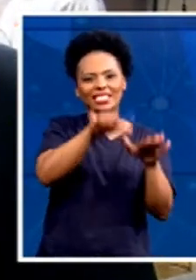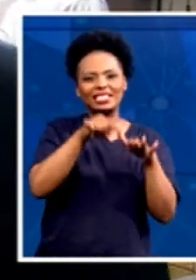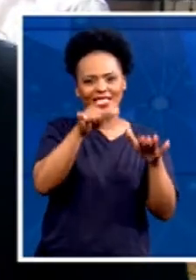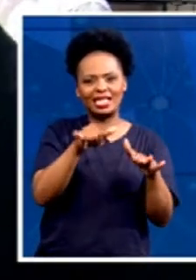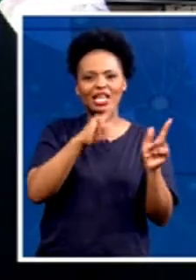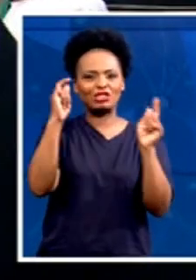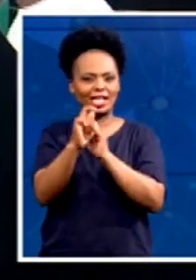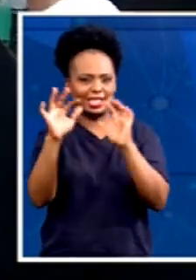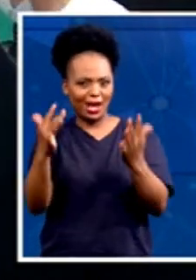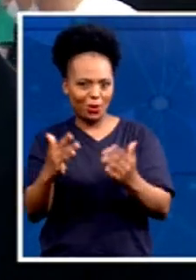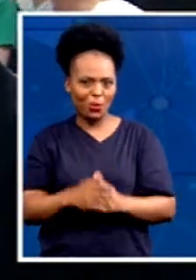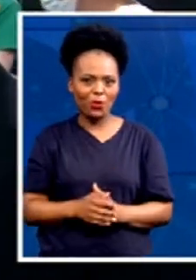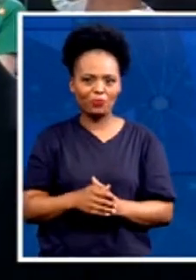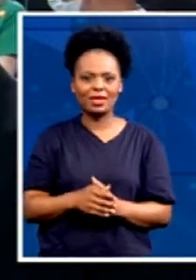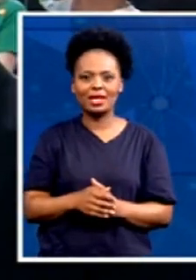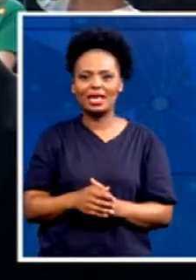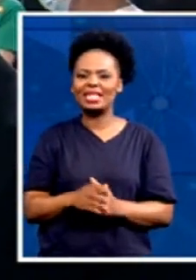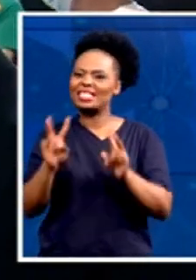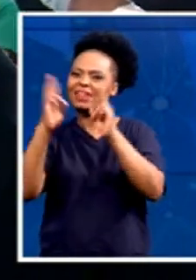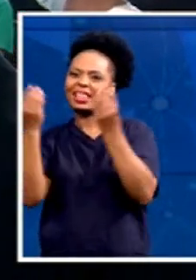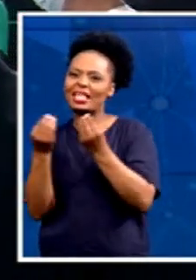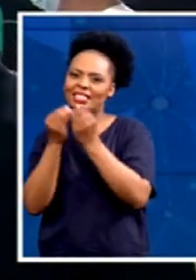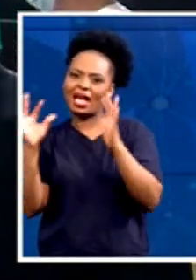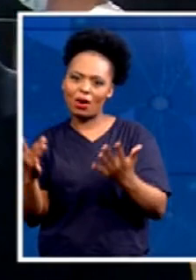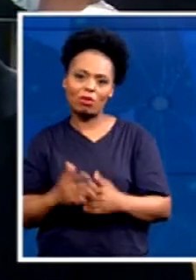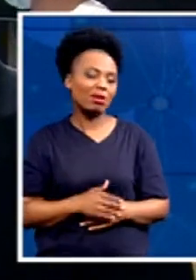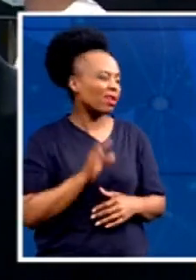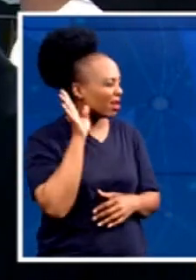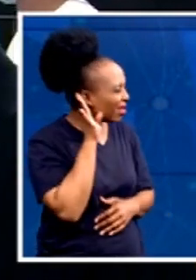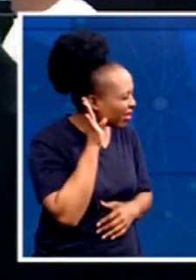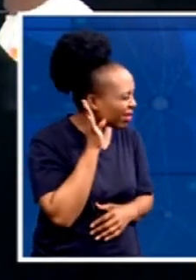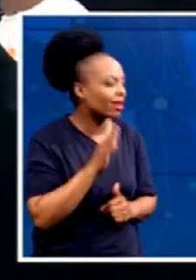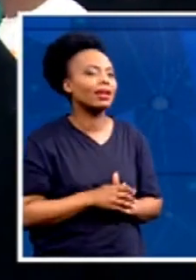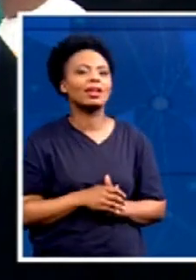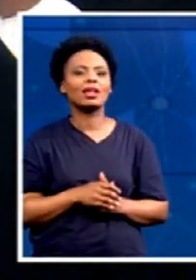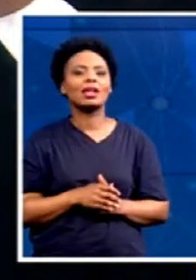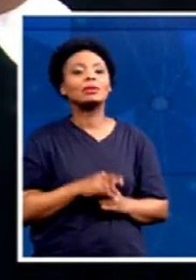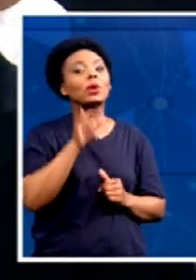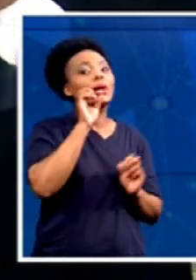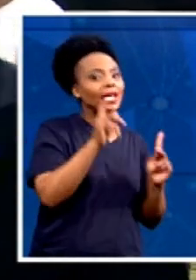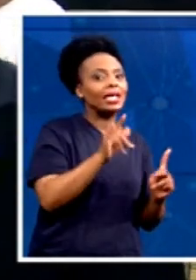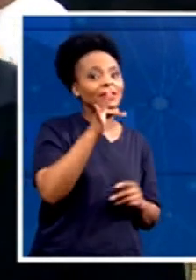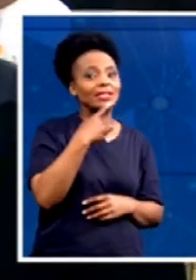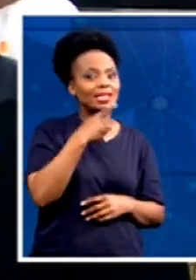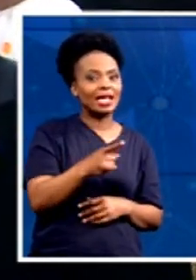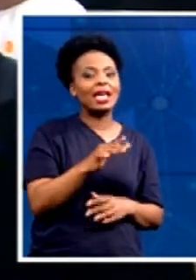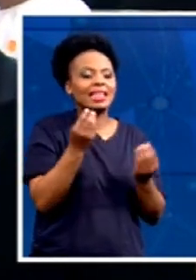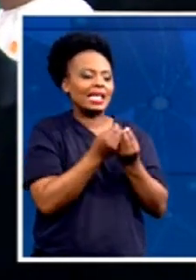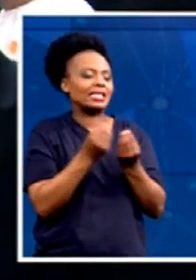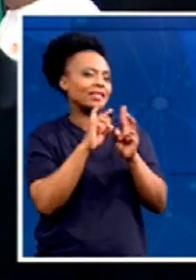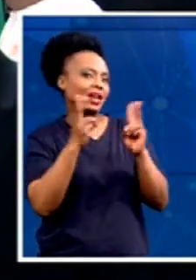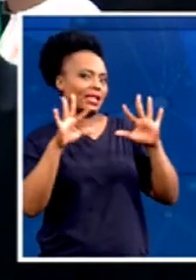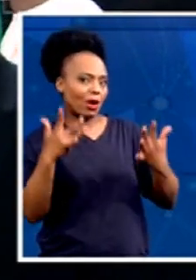different this year? Well, if I say how are things different this time, you must remember our manifestos and our policies